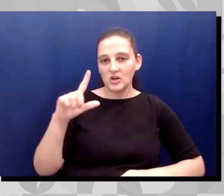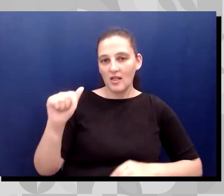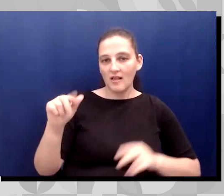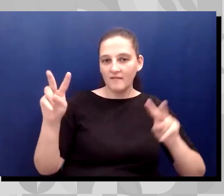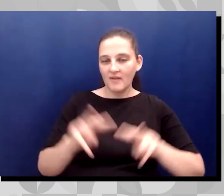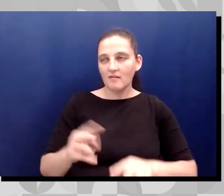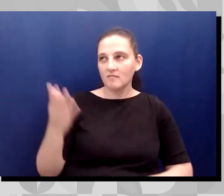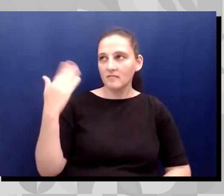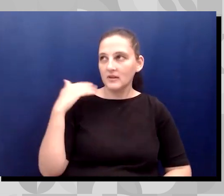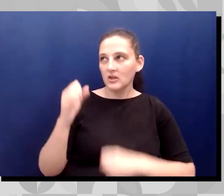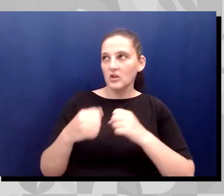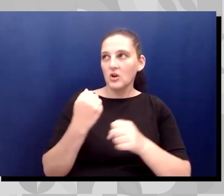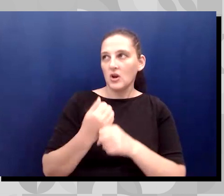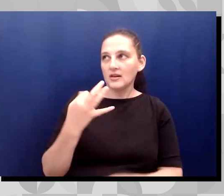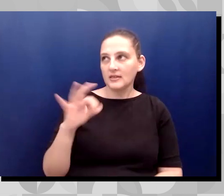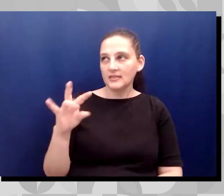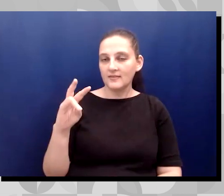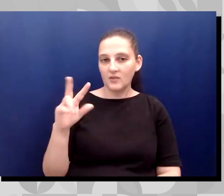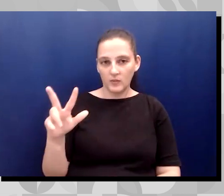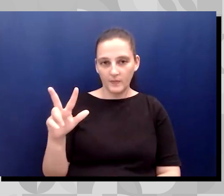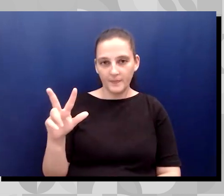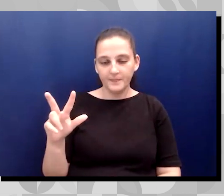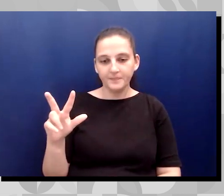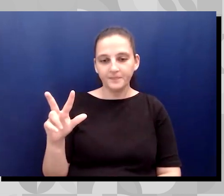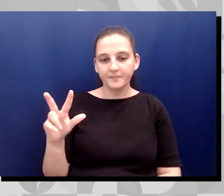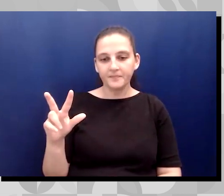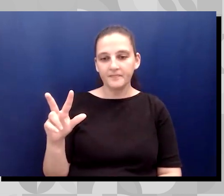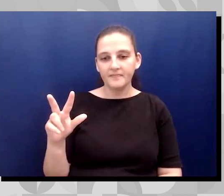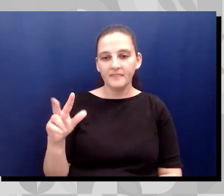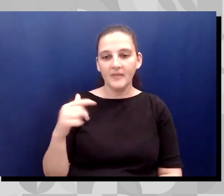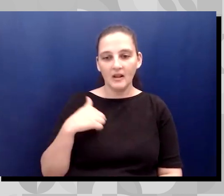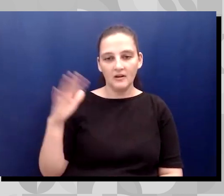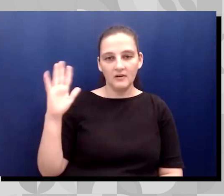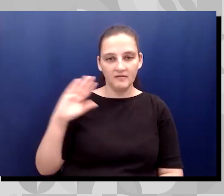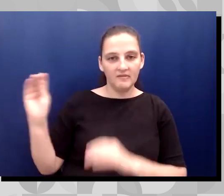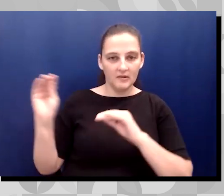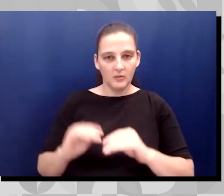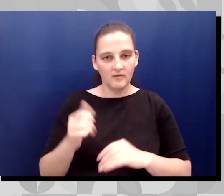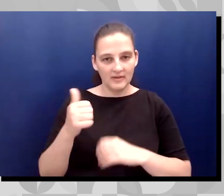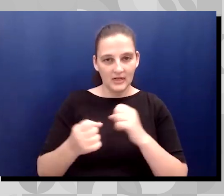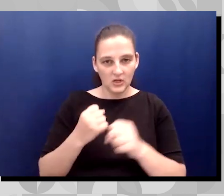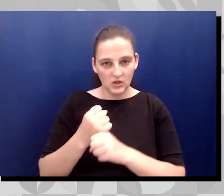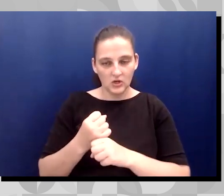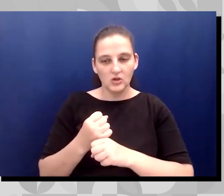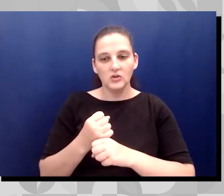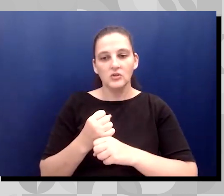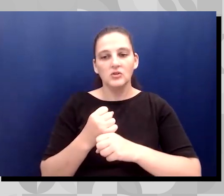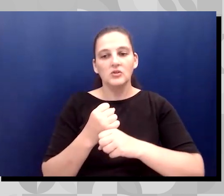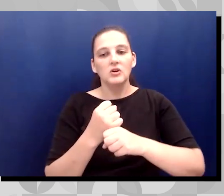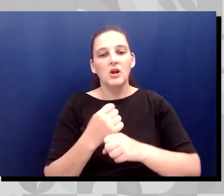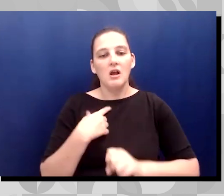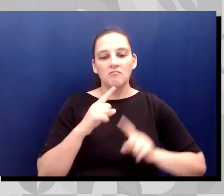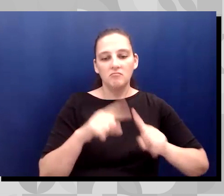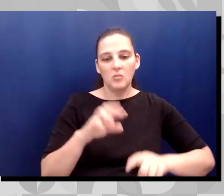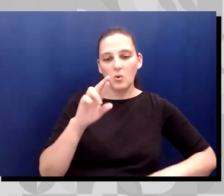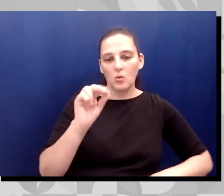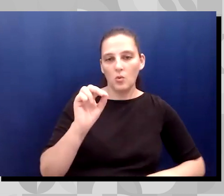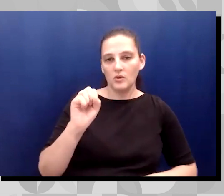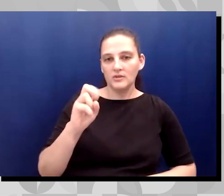Uh, he's 10 years old. Uh, started going to Roosevelt. Anyways, uh, I'm really big and,